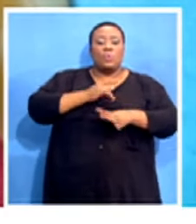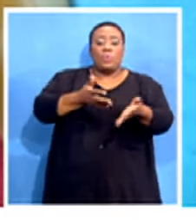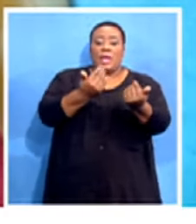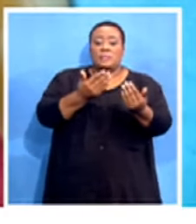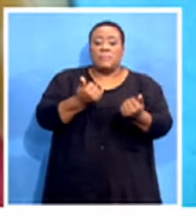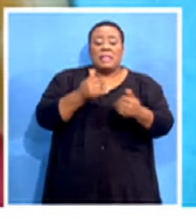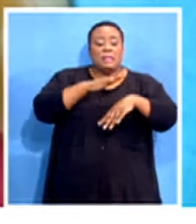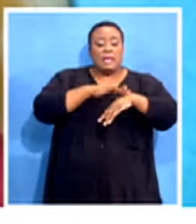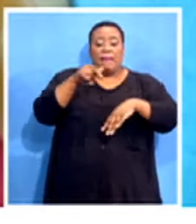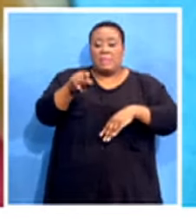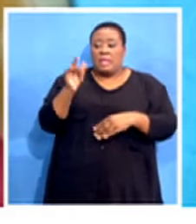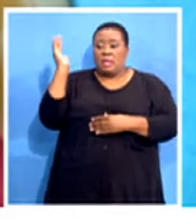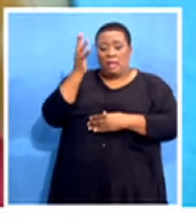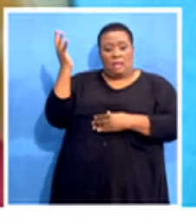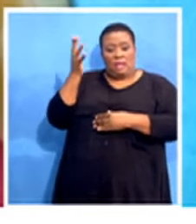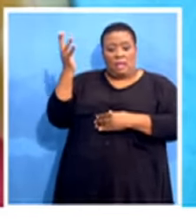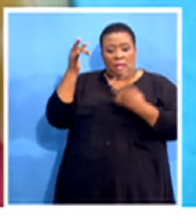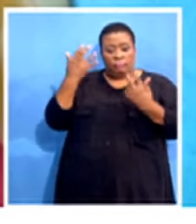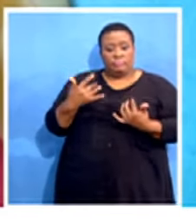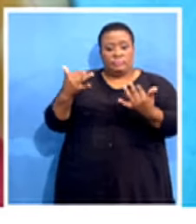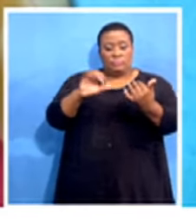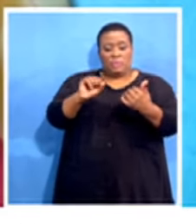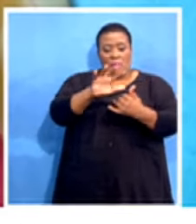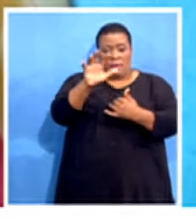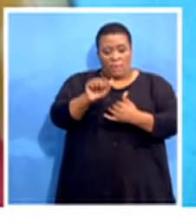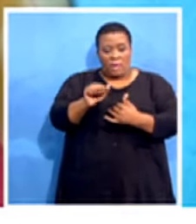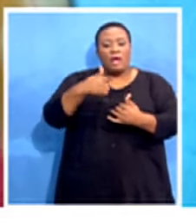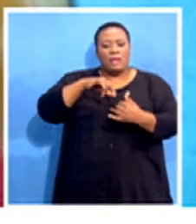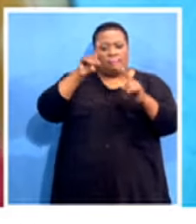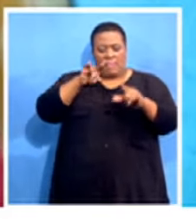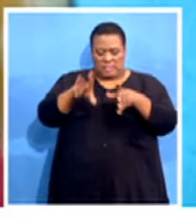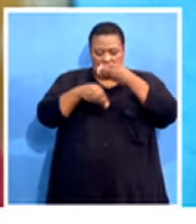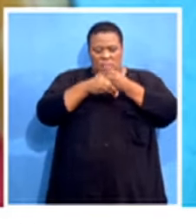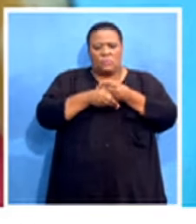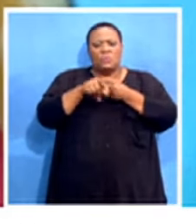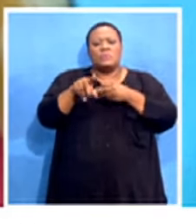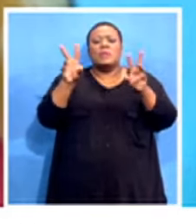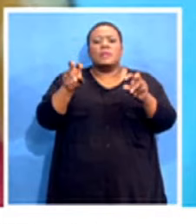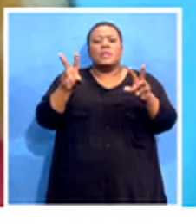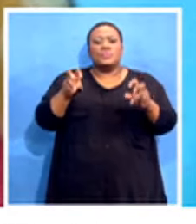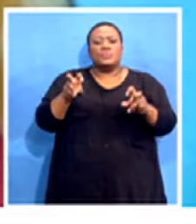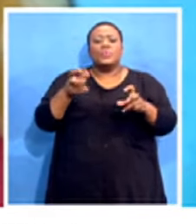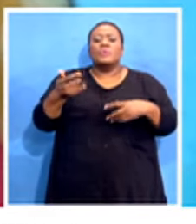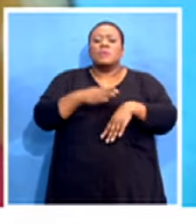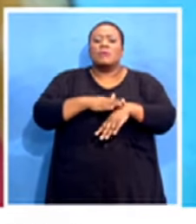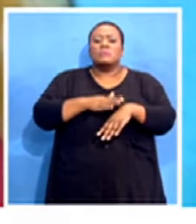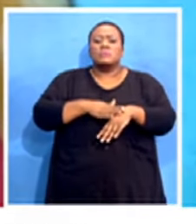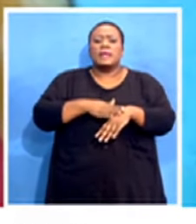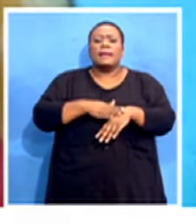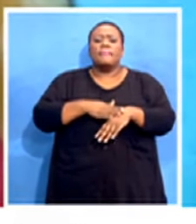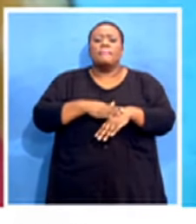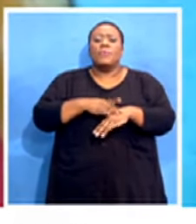he should be able to touch this matter. We are thinking that because of the state of disaster, the turnaround time should be different.